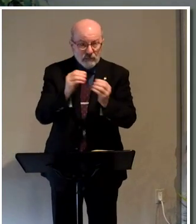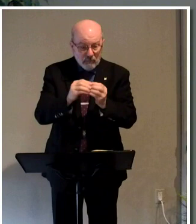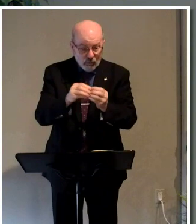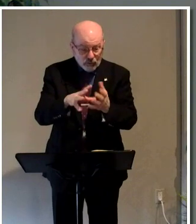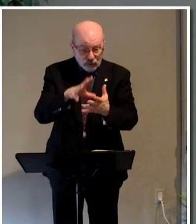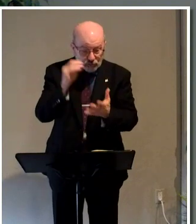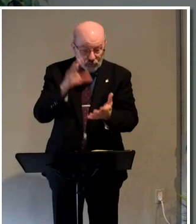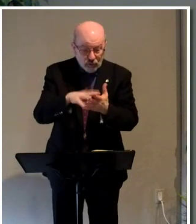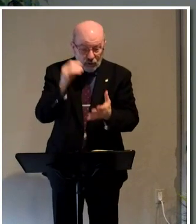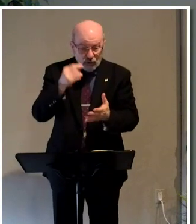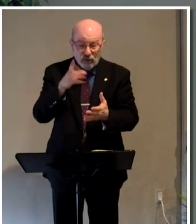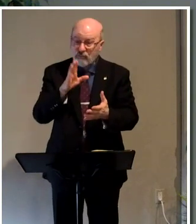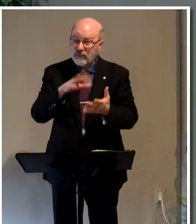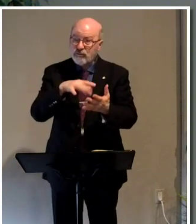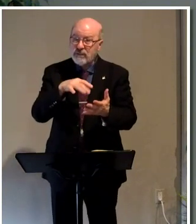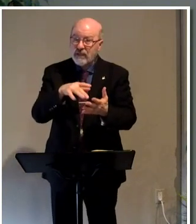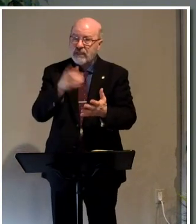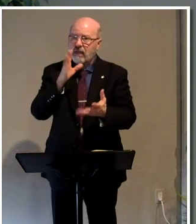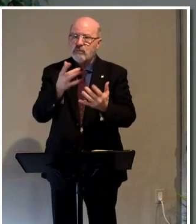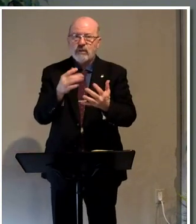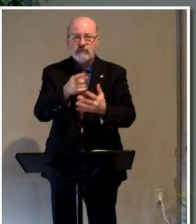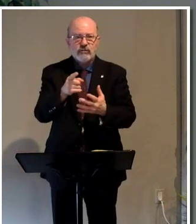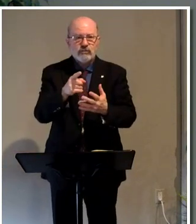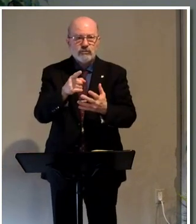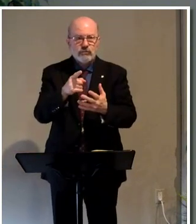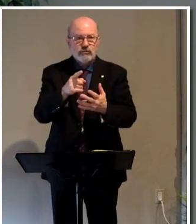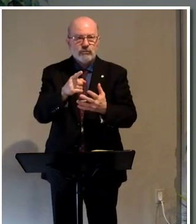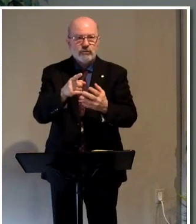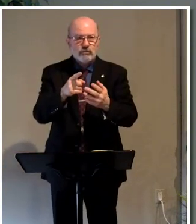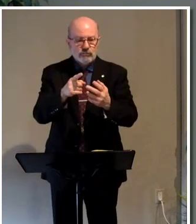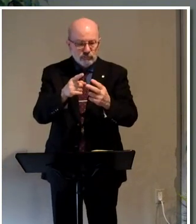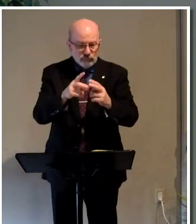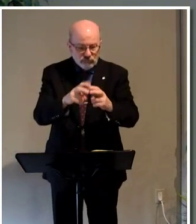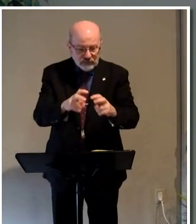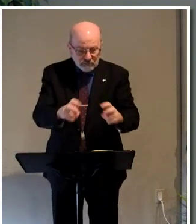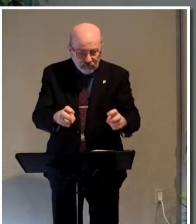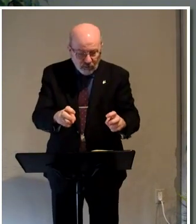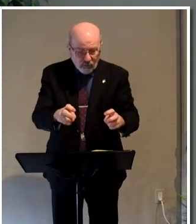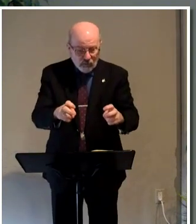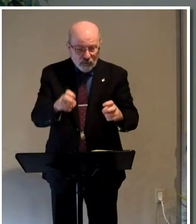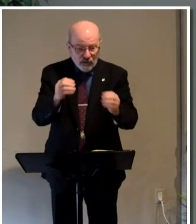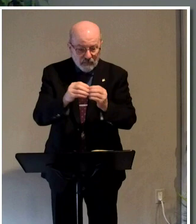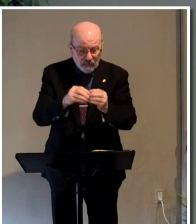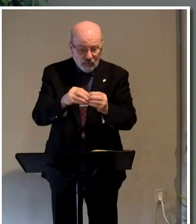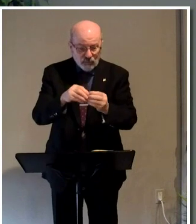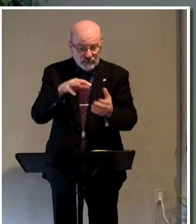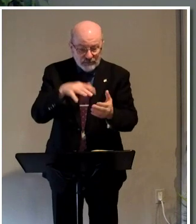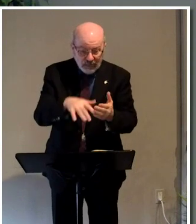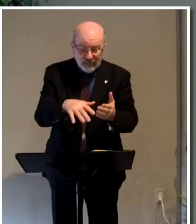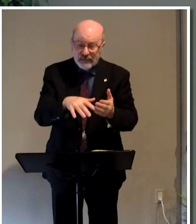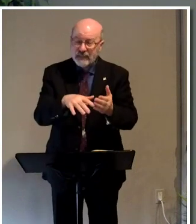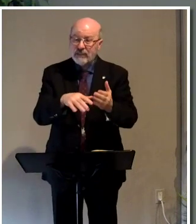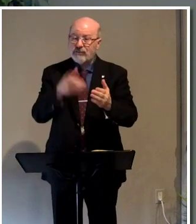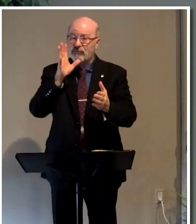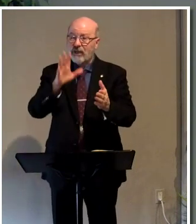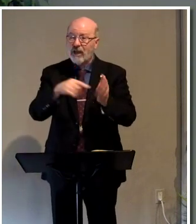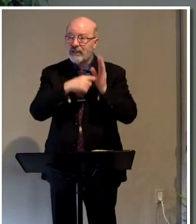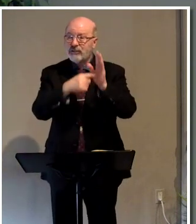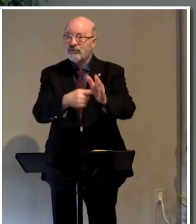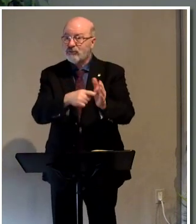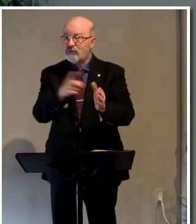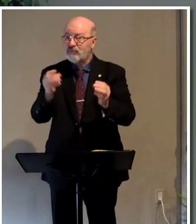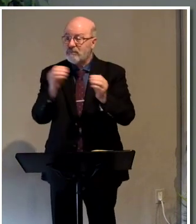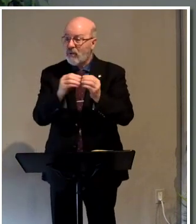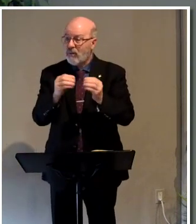and and God is just waiting for you to invest the time and the energy and the and the heart into what he has so he can reveal it to you.